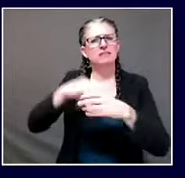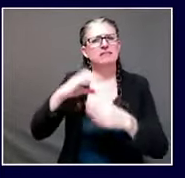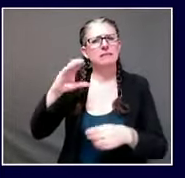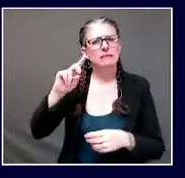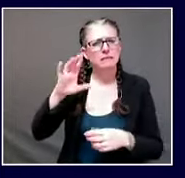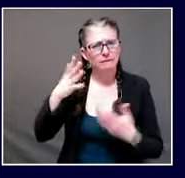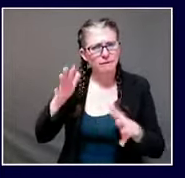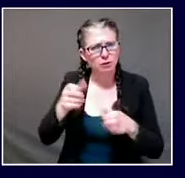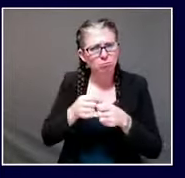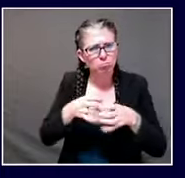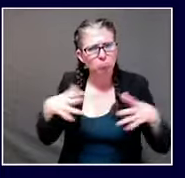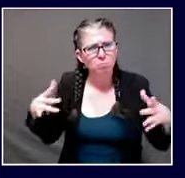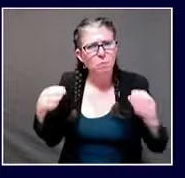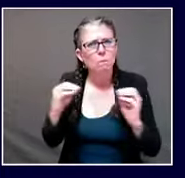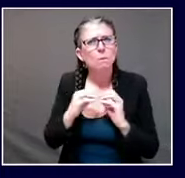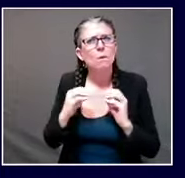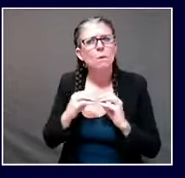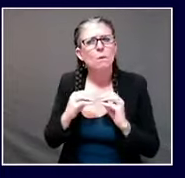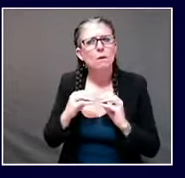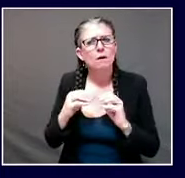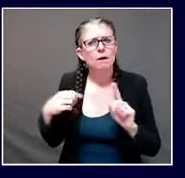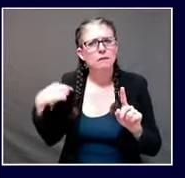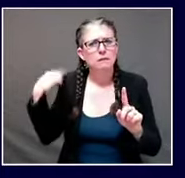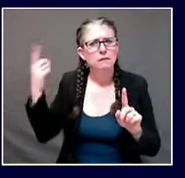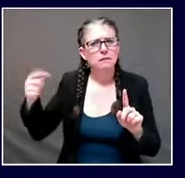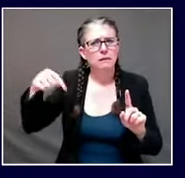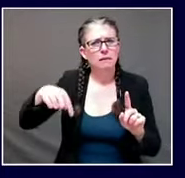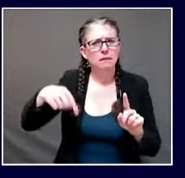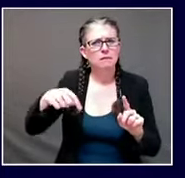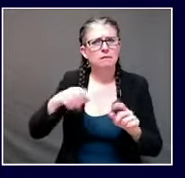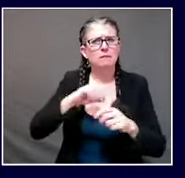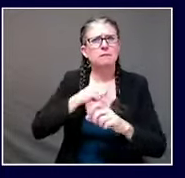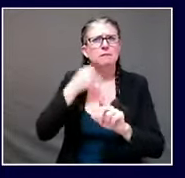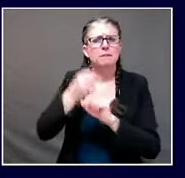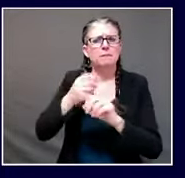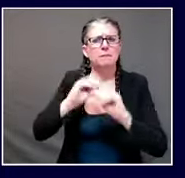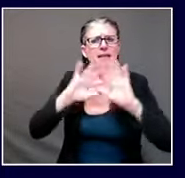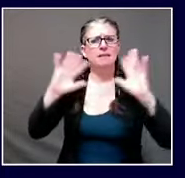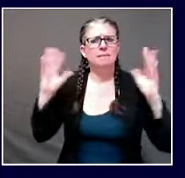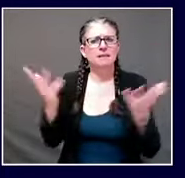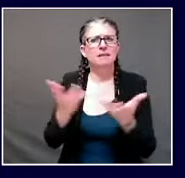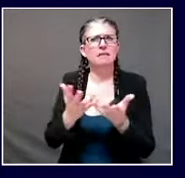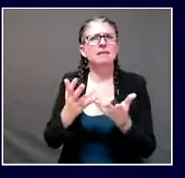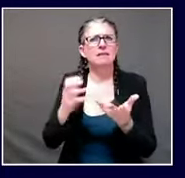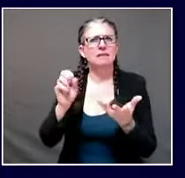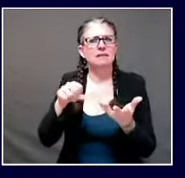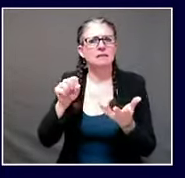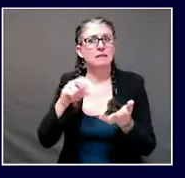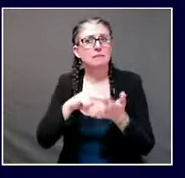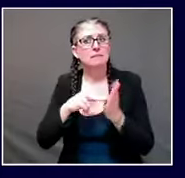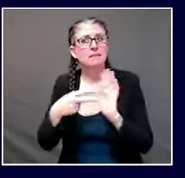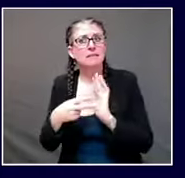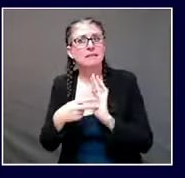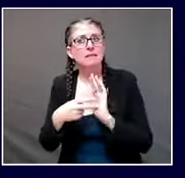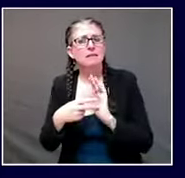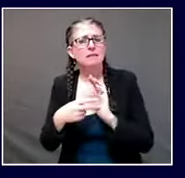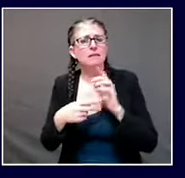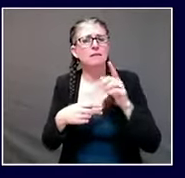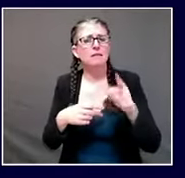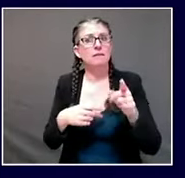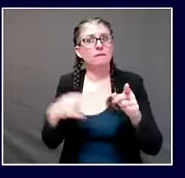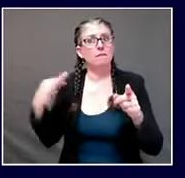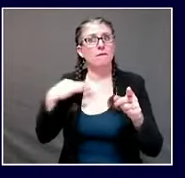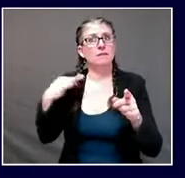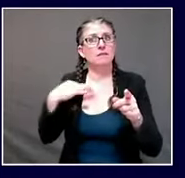to containing the virus i was wondering if you could say a little bit about what kind of difference these volunteers have made in maine's coven 19 response